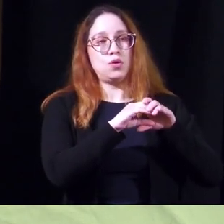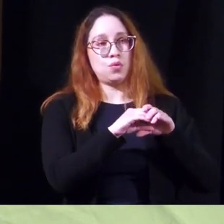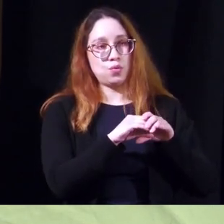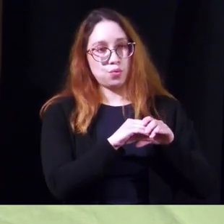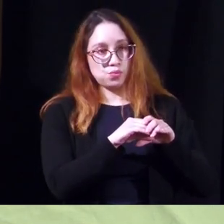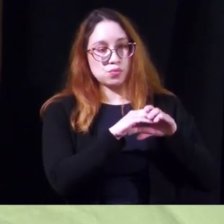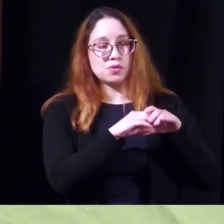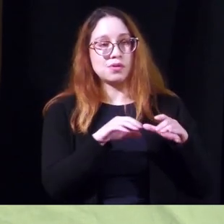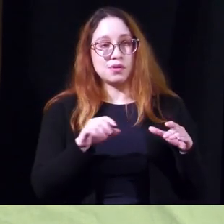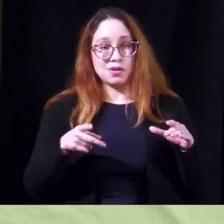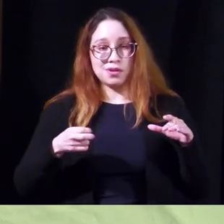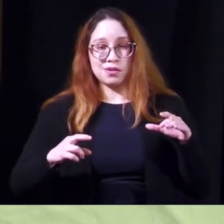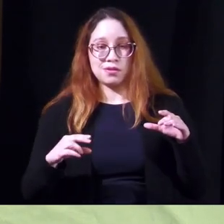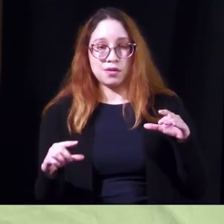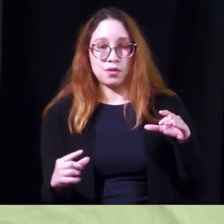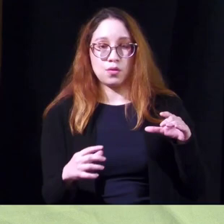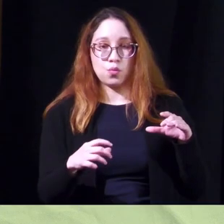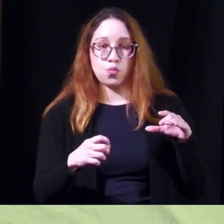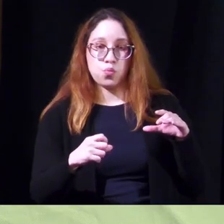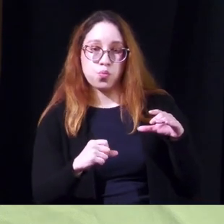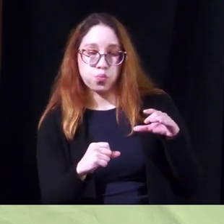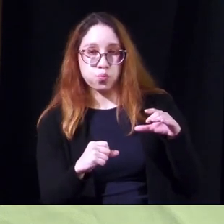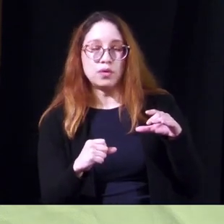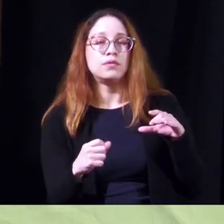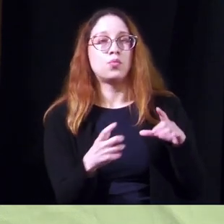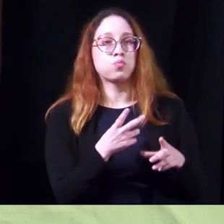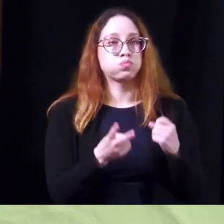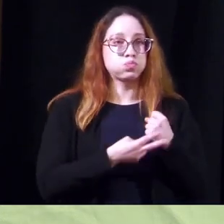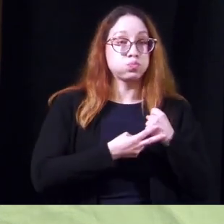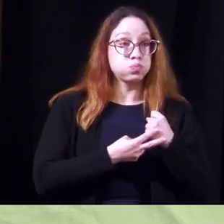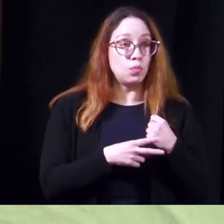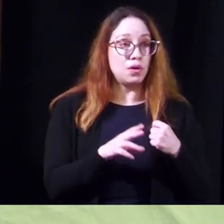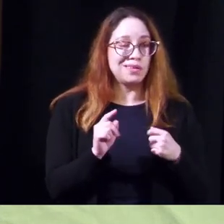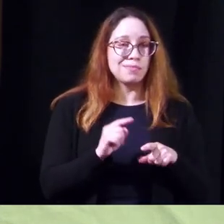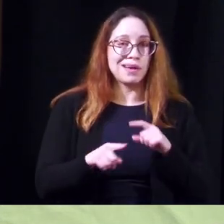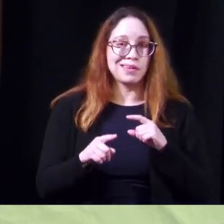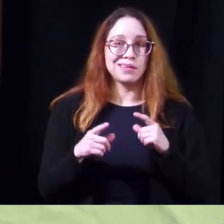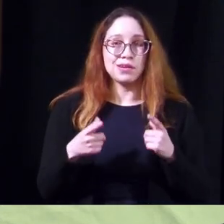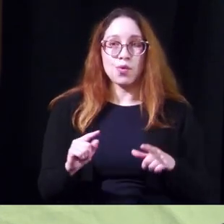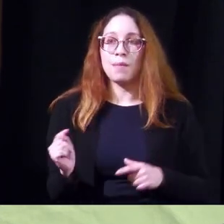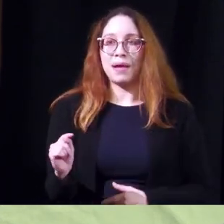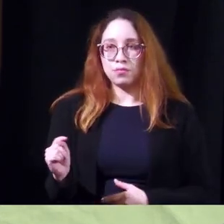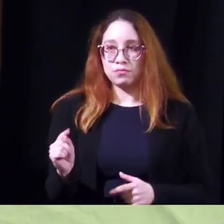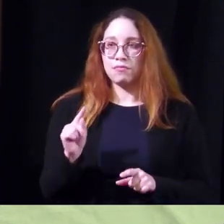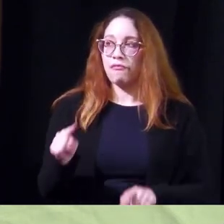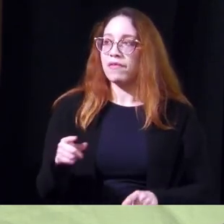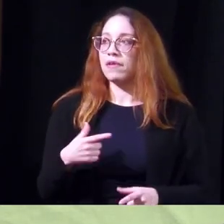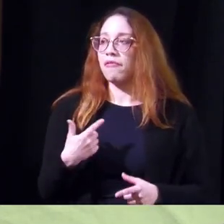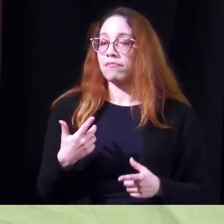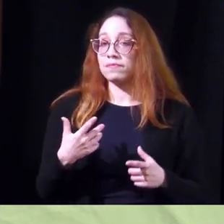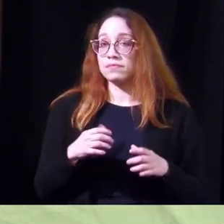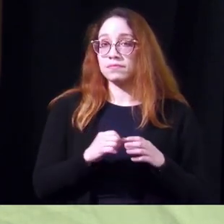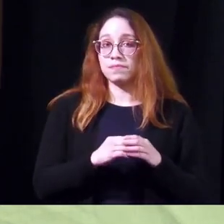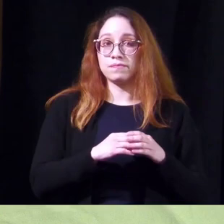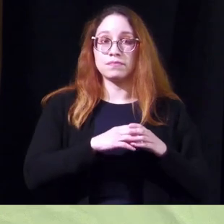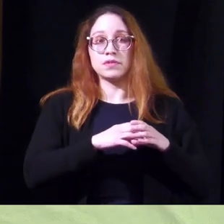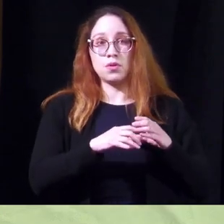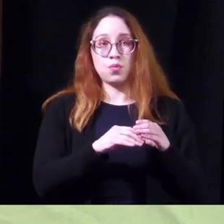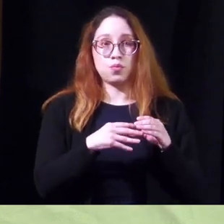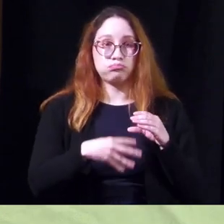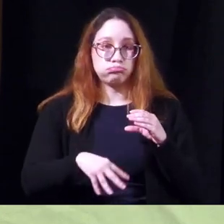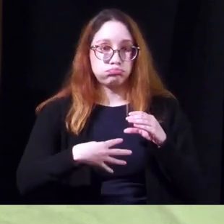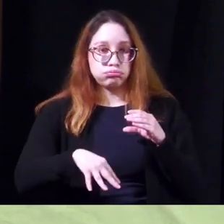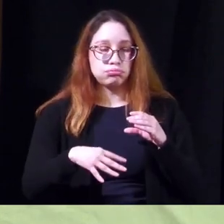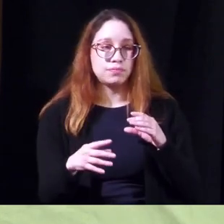and the sphincter and the pelvic floor contract to store the urine during the emptying phase obviously the bladder contracts and the pelvic floor and the